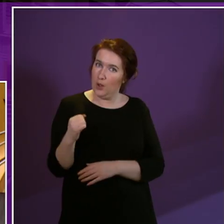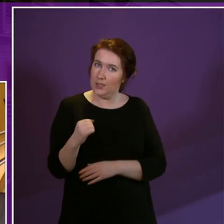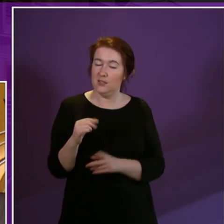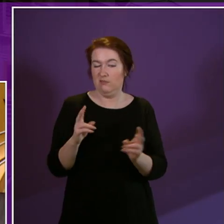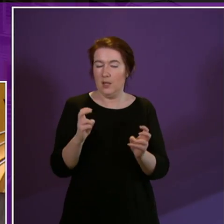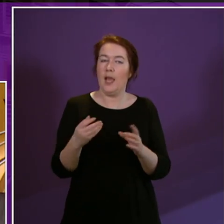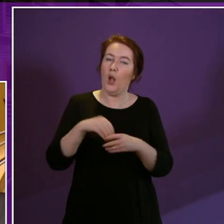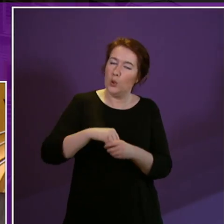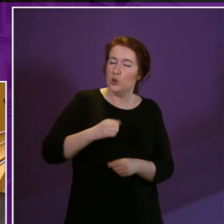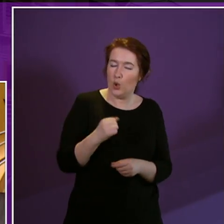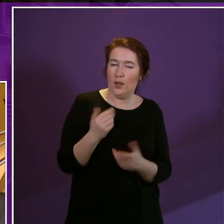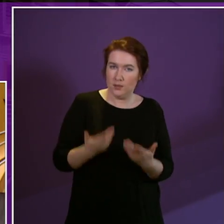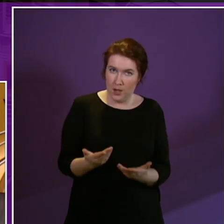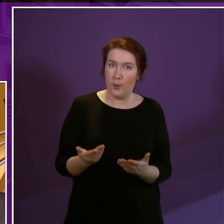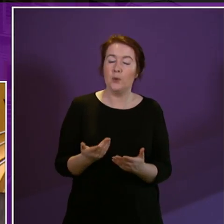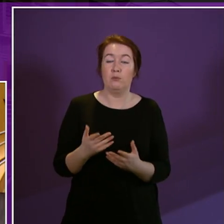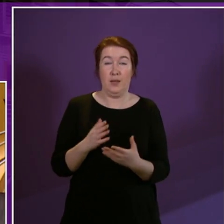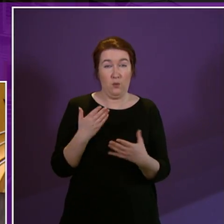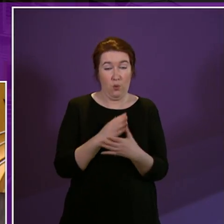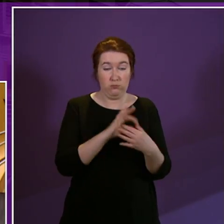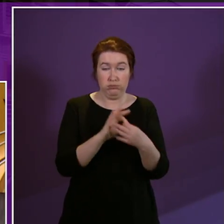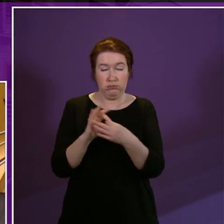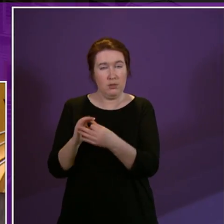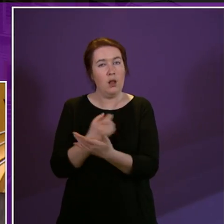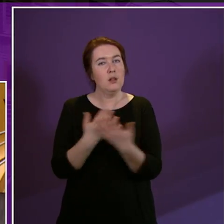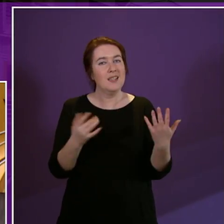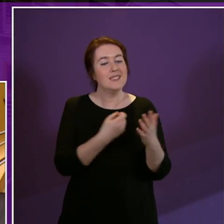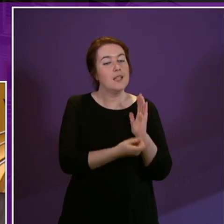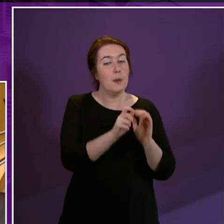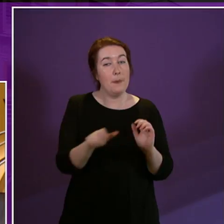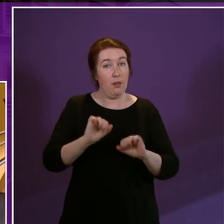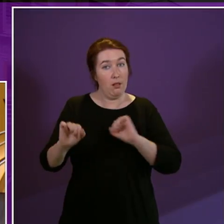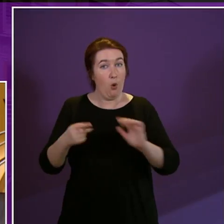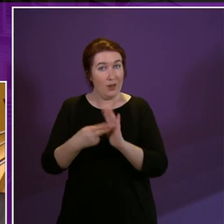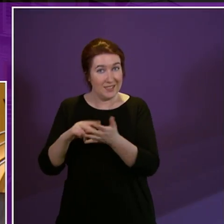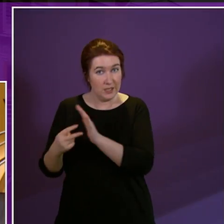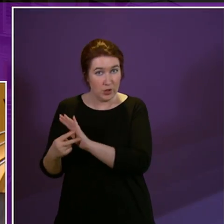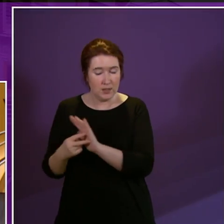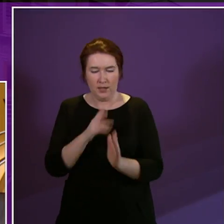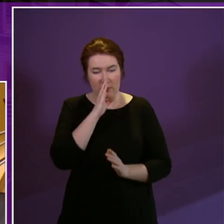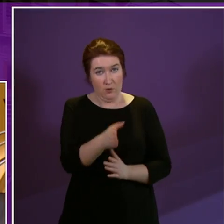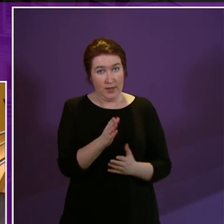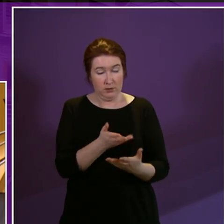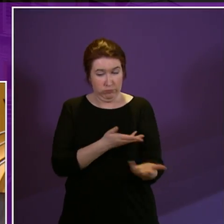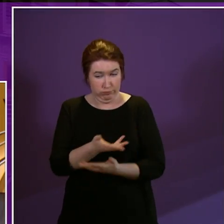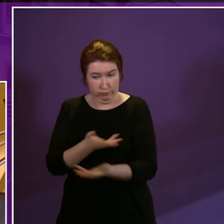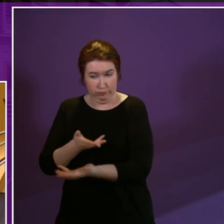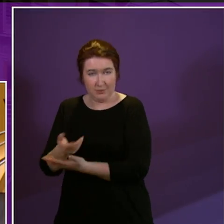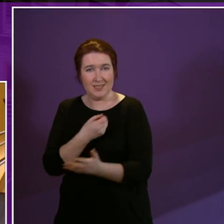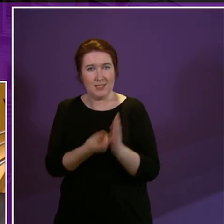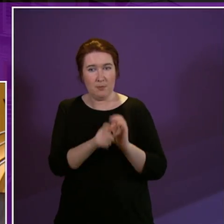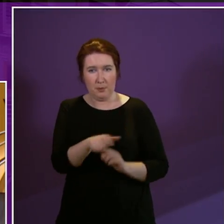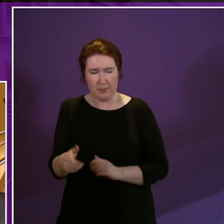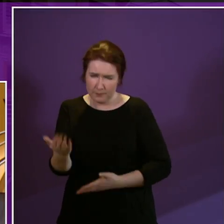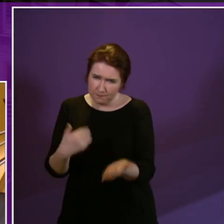Inclusion Scotland now worked with disabled people's organisations and through them engaged directly with disabled people to identify